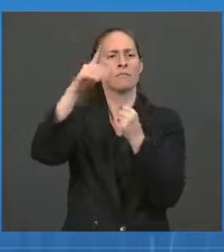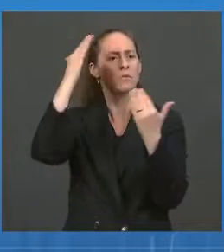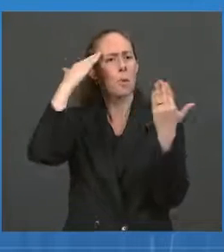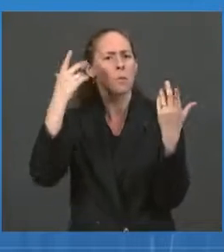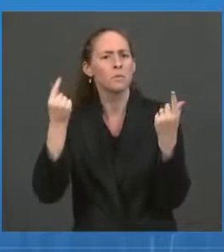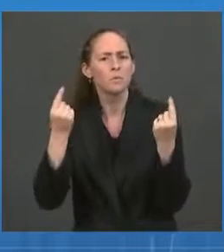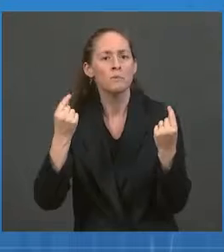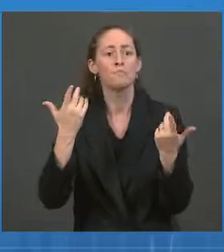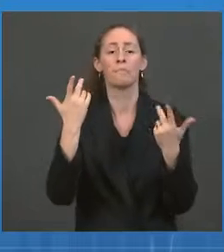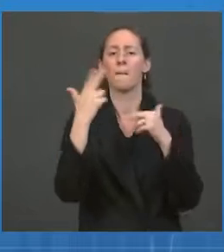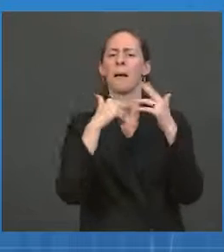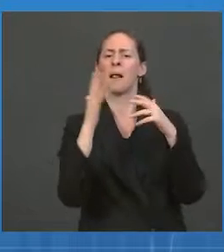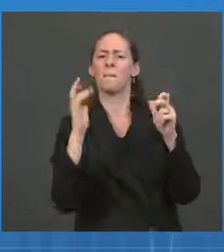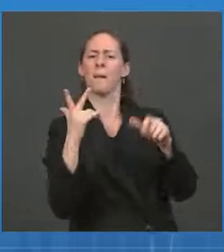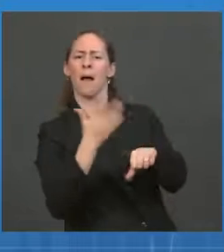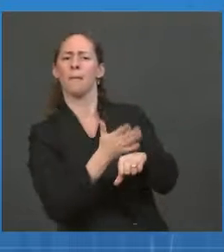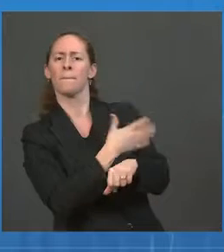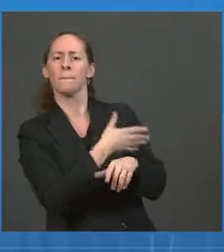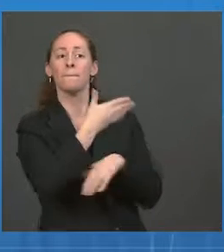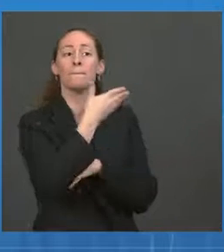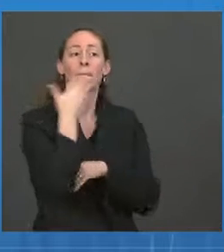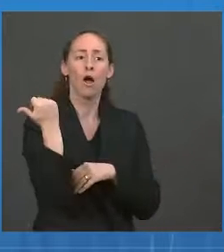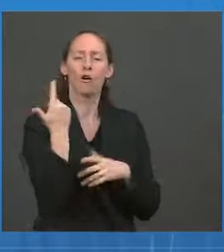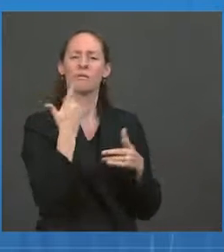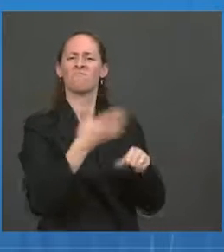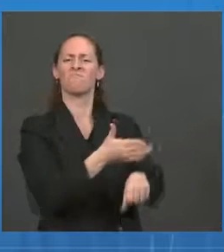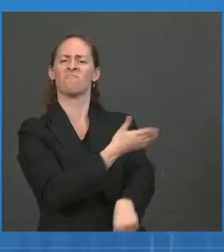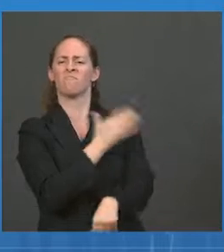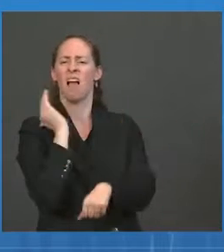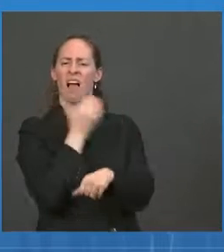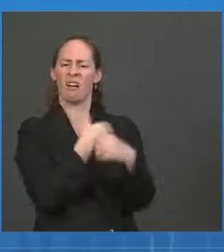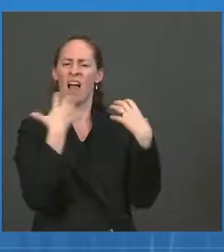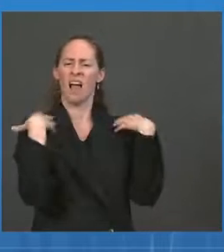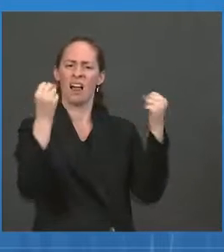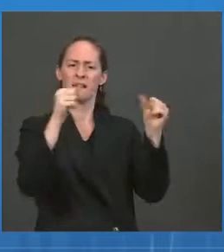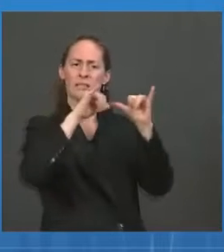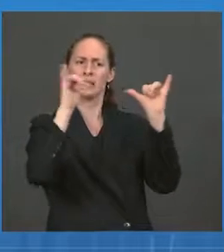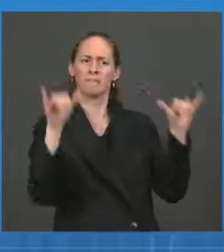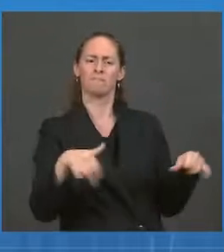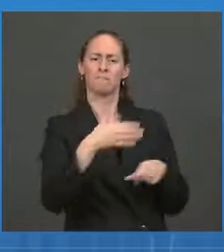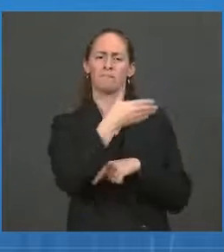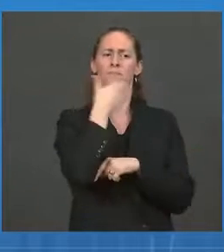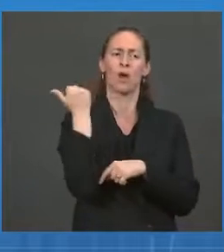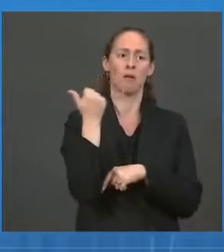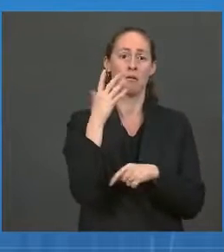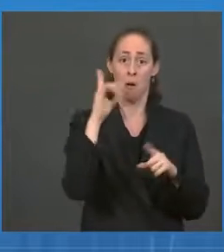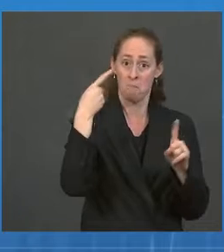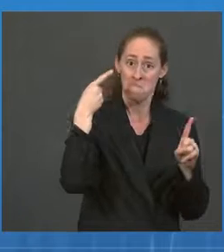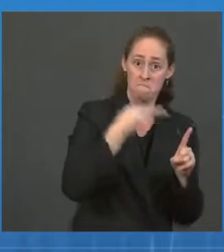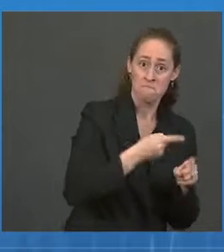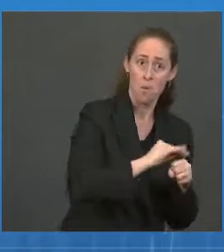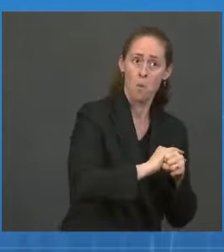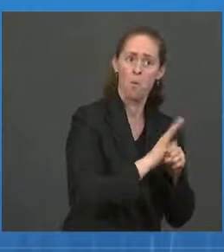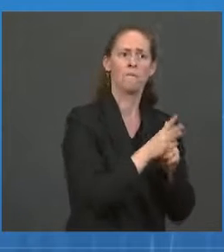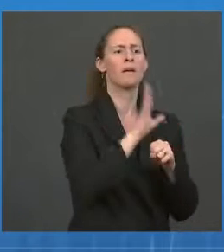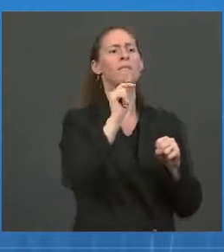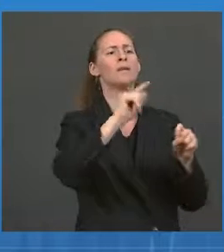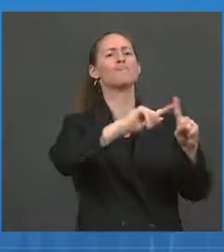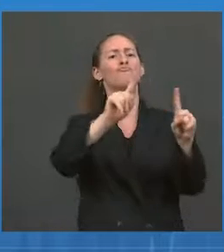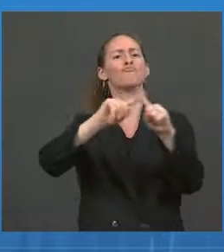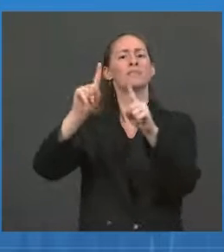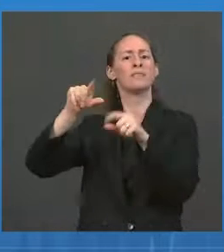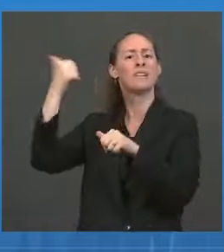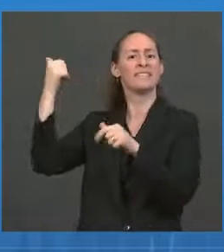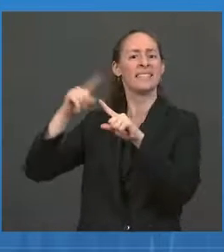an investment we must make to battle COVID-19 and the next infectious disease. With that, I will turn it over to Dr. Fauci.